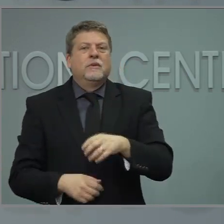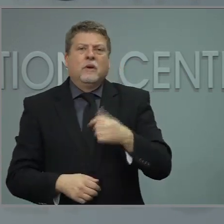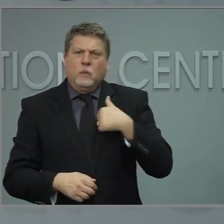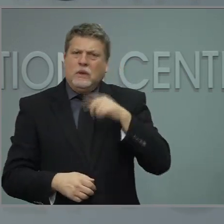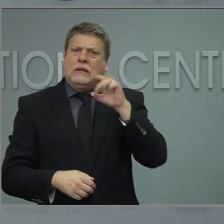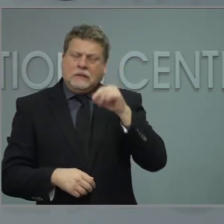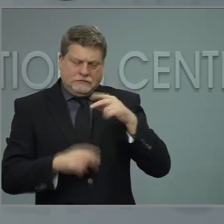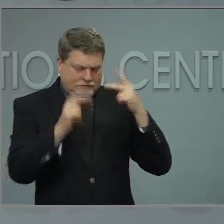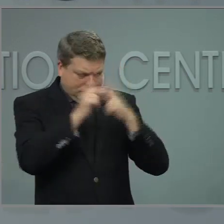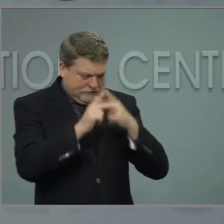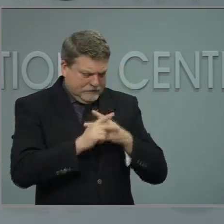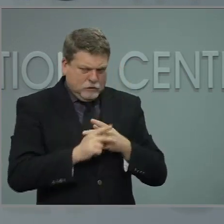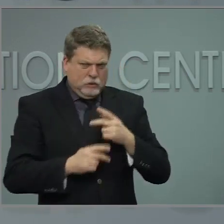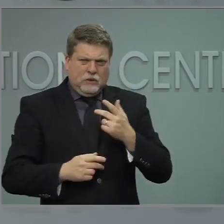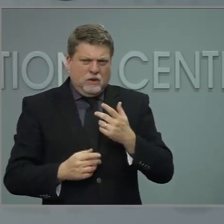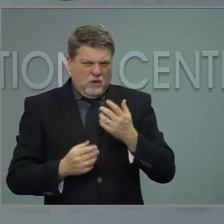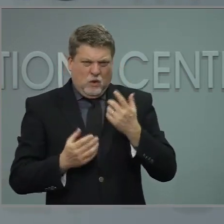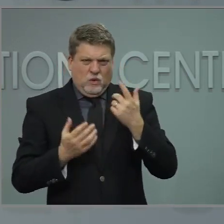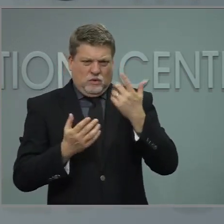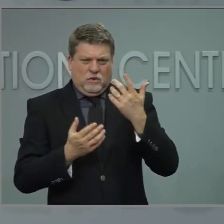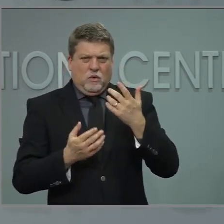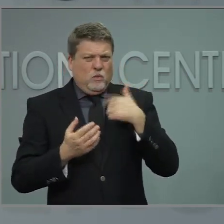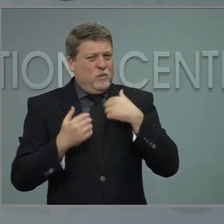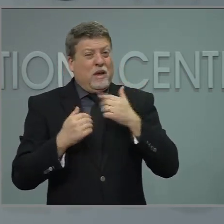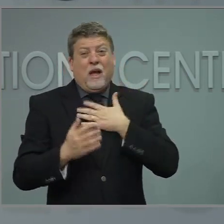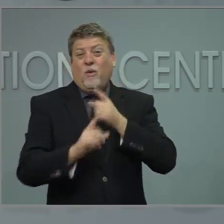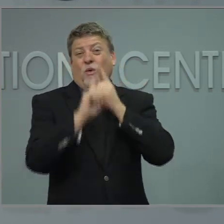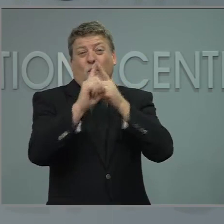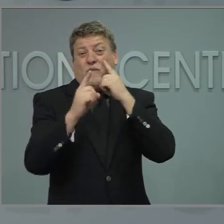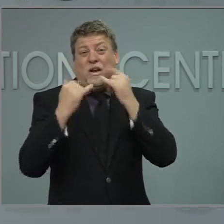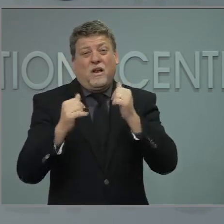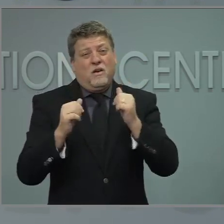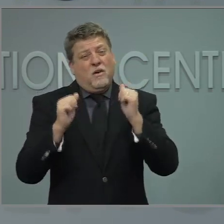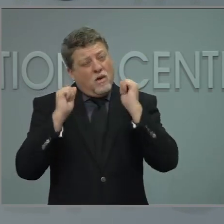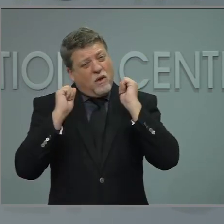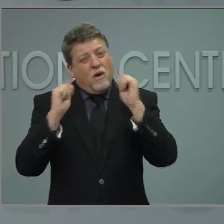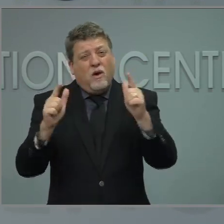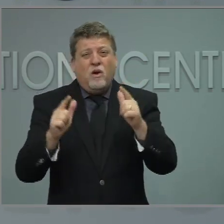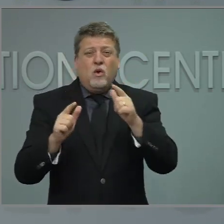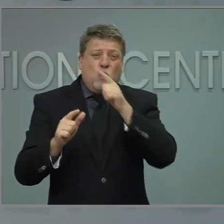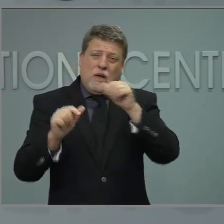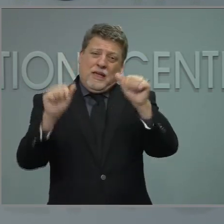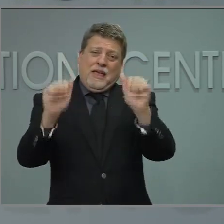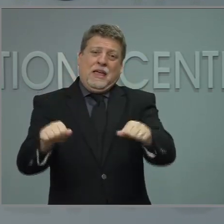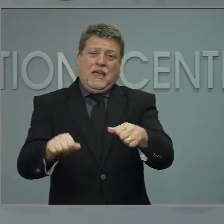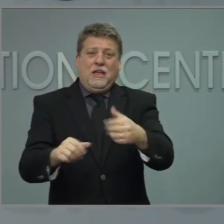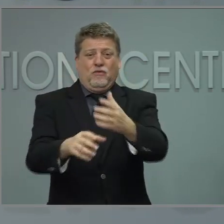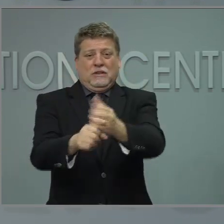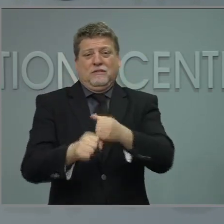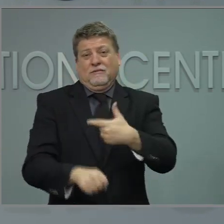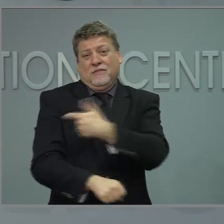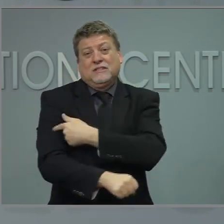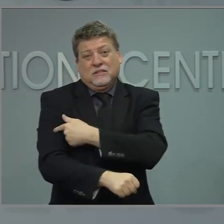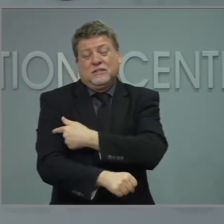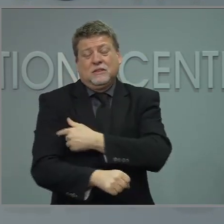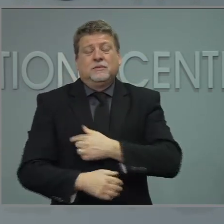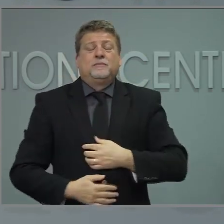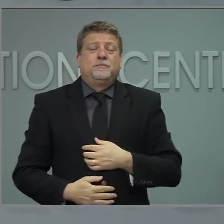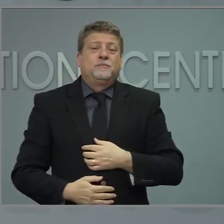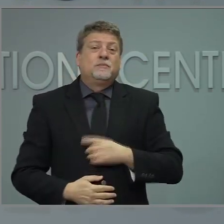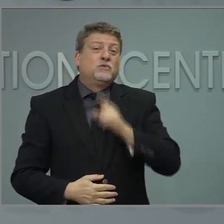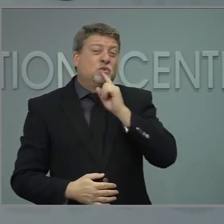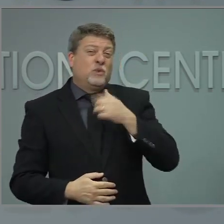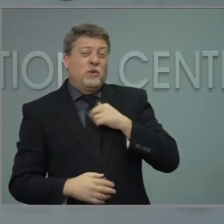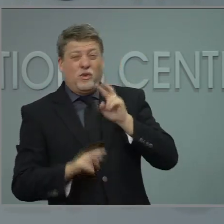as we possibly can get vaccinated. And we're looking forward to the summertime where we have a much larger